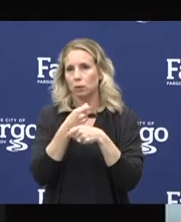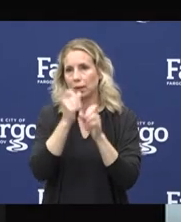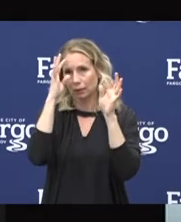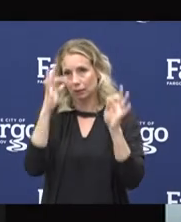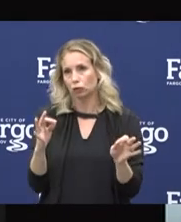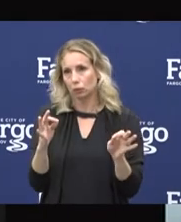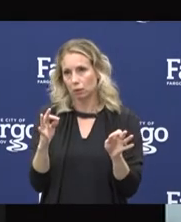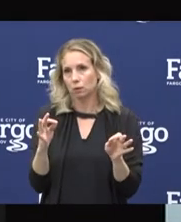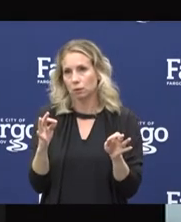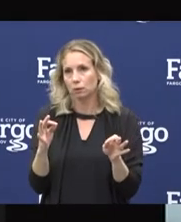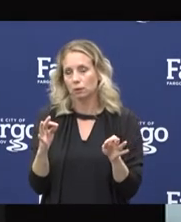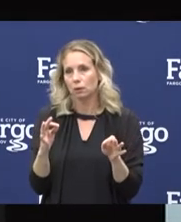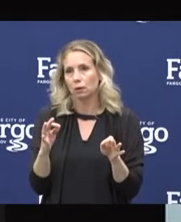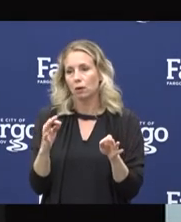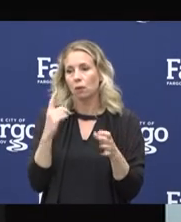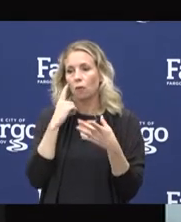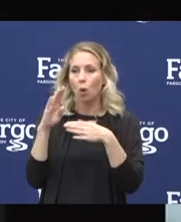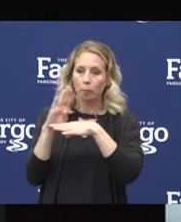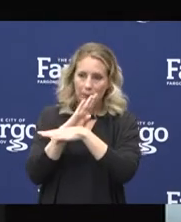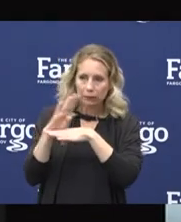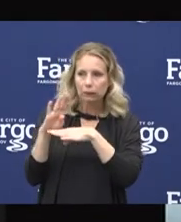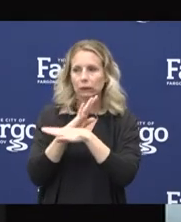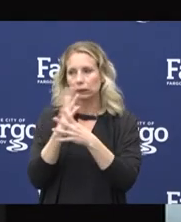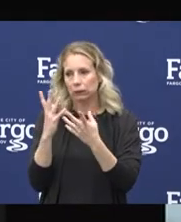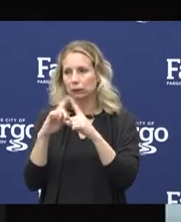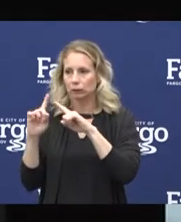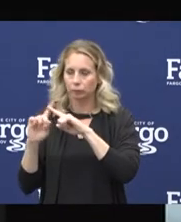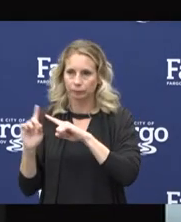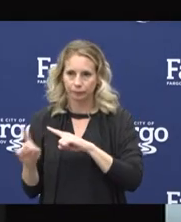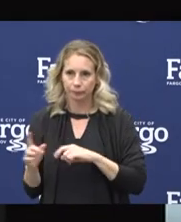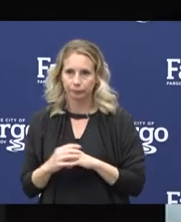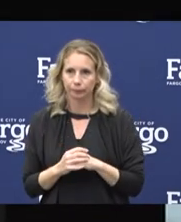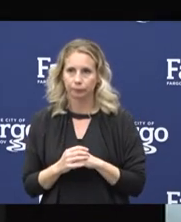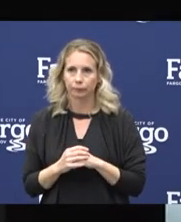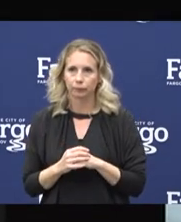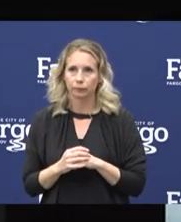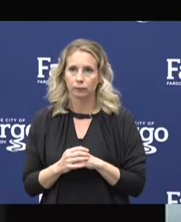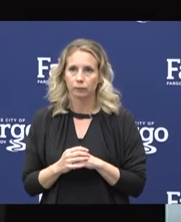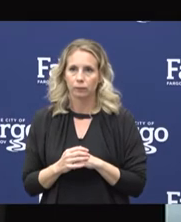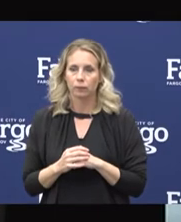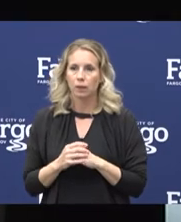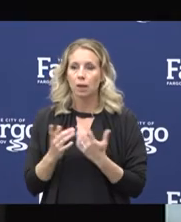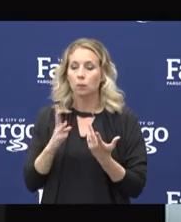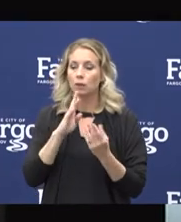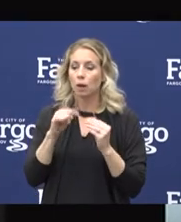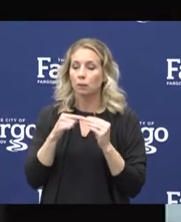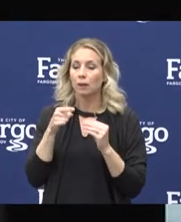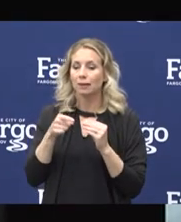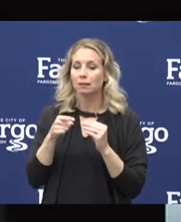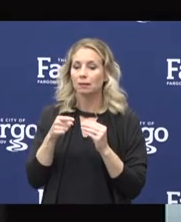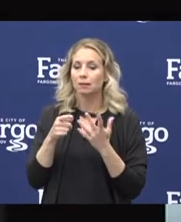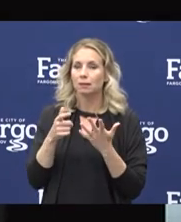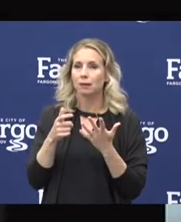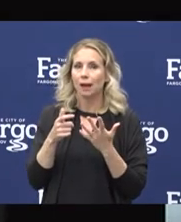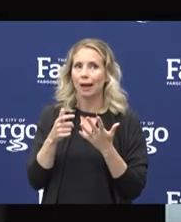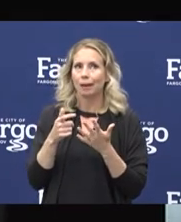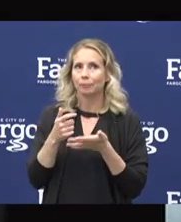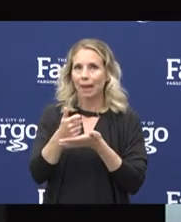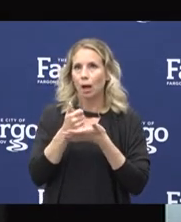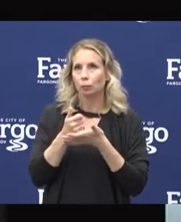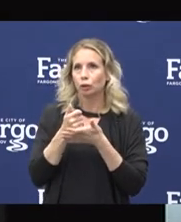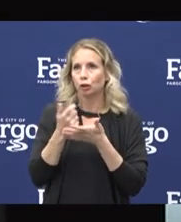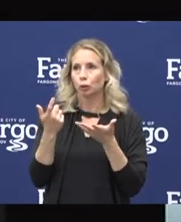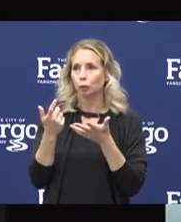the businesses. And like we talked about, this is used to drive those testing decisions. So